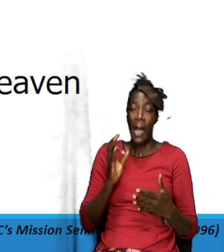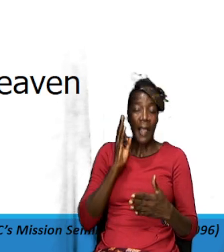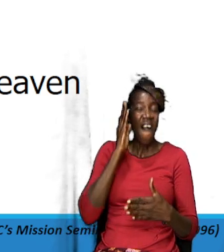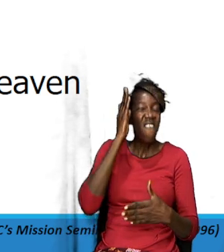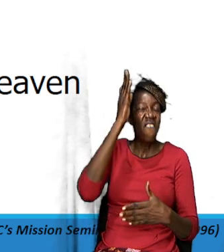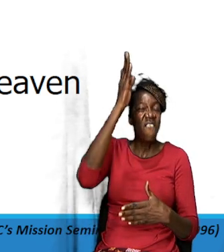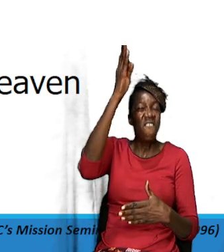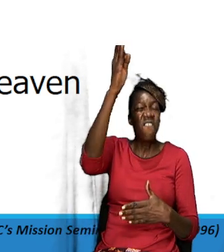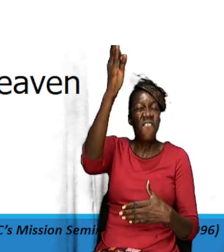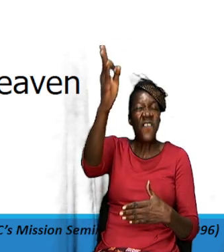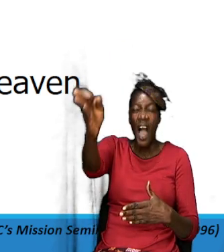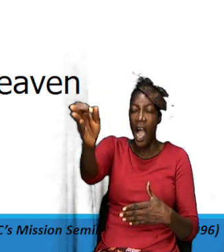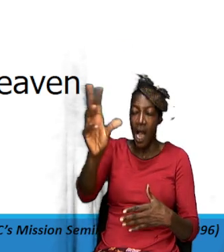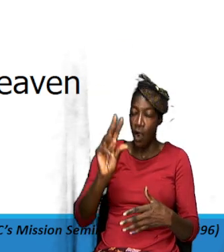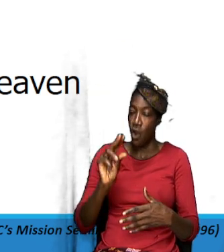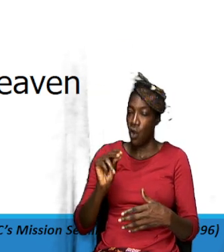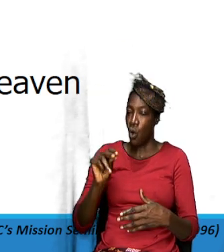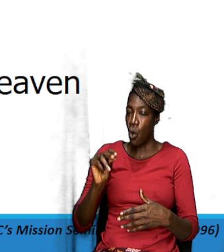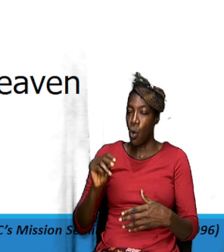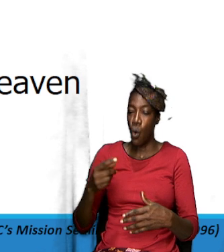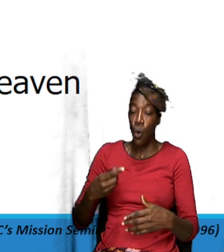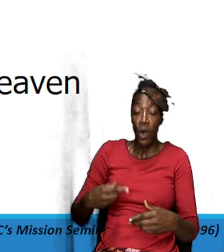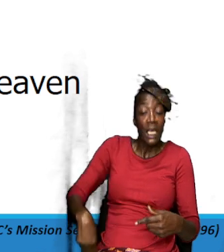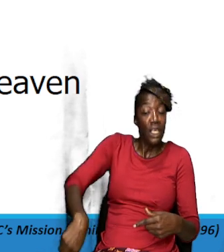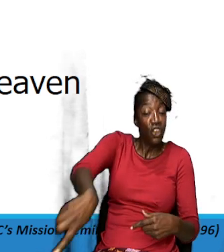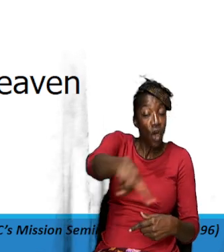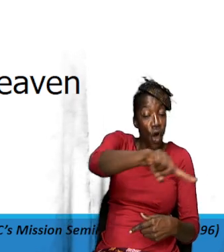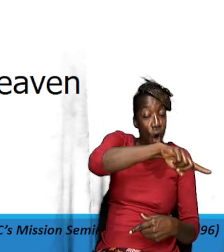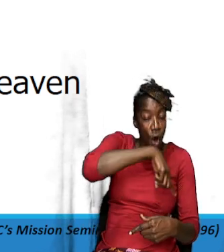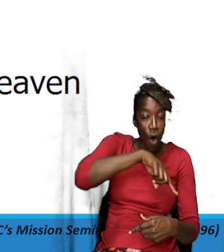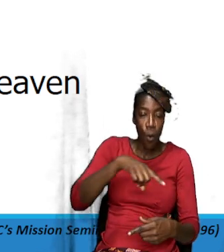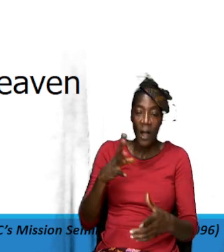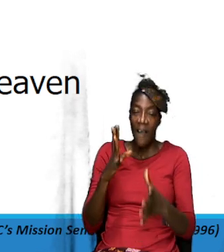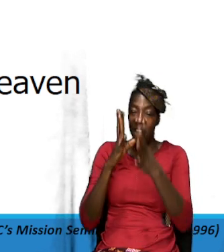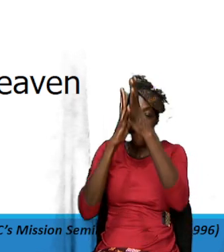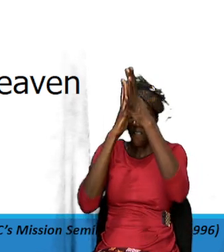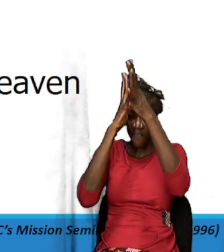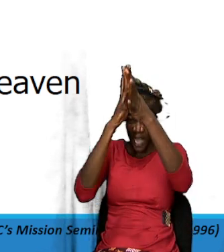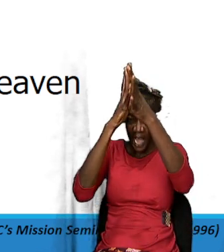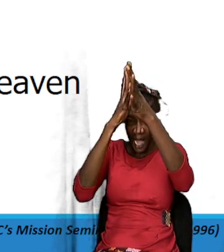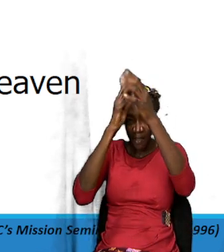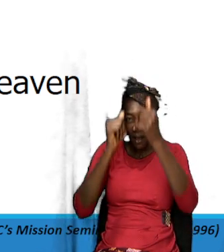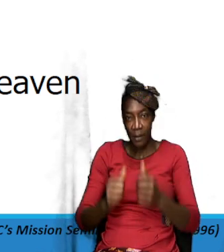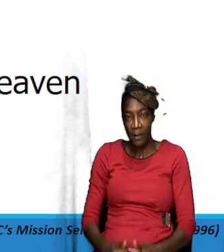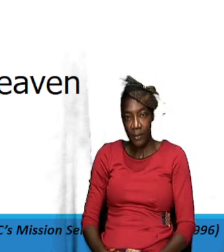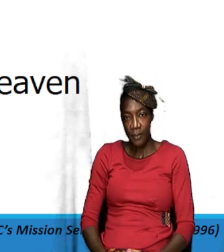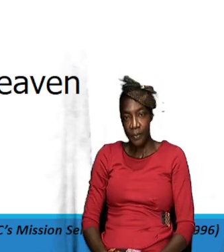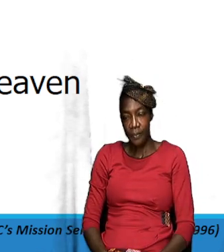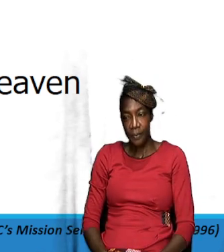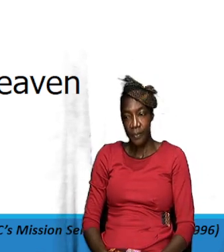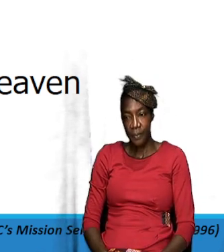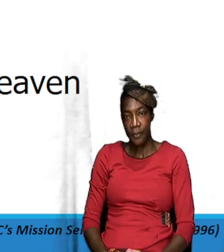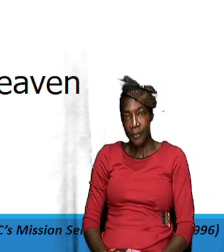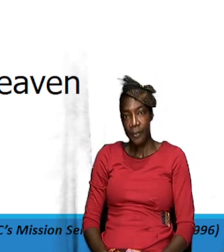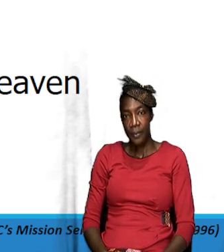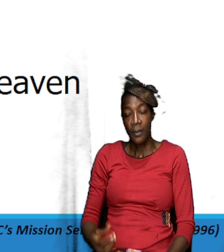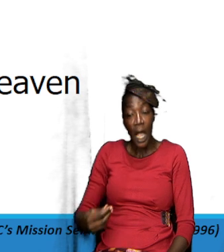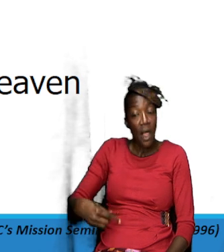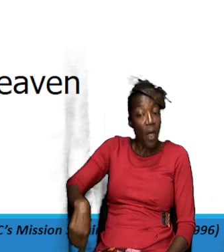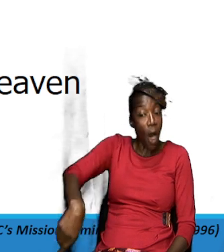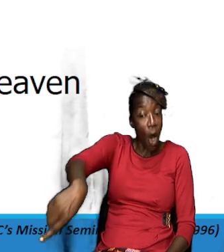is our father he is our father again the our here